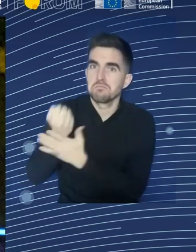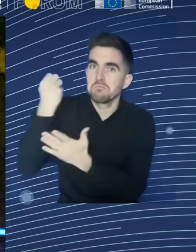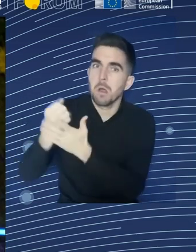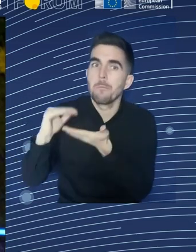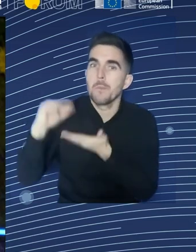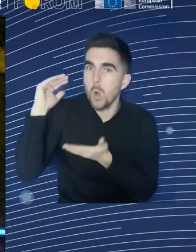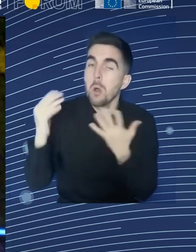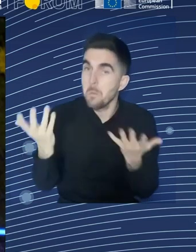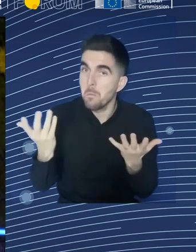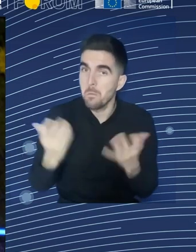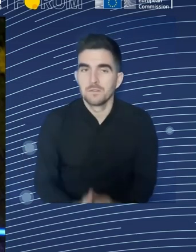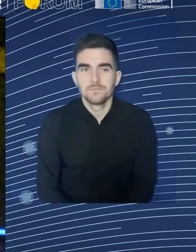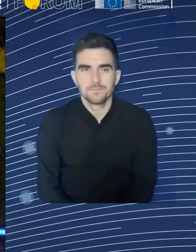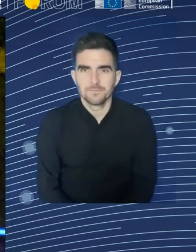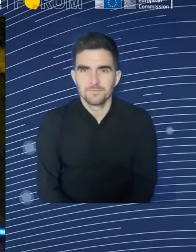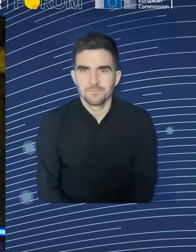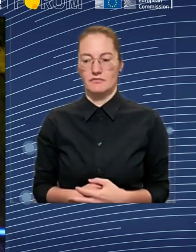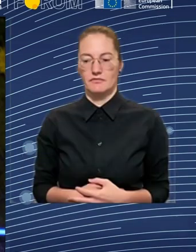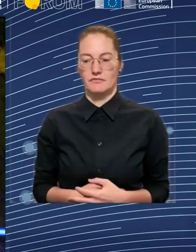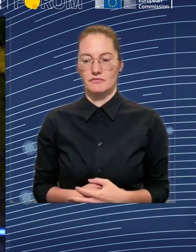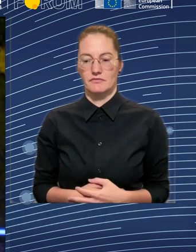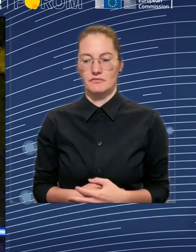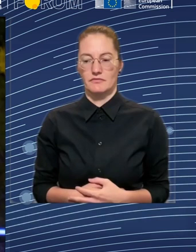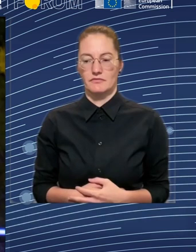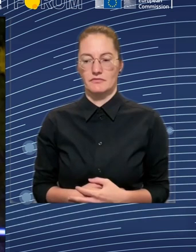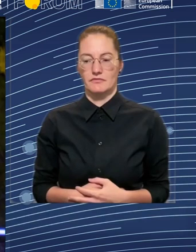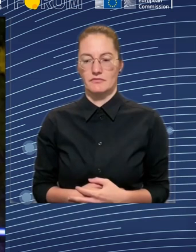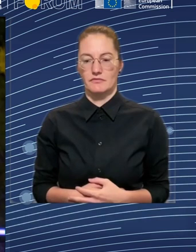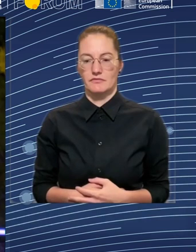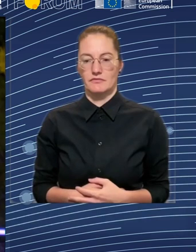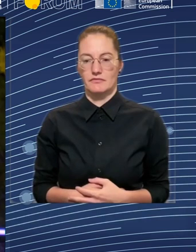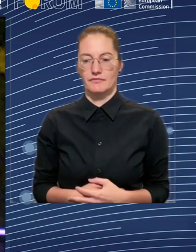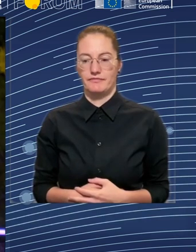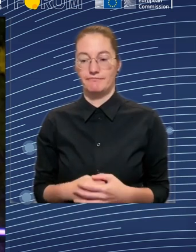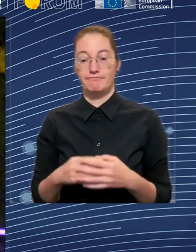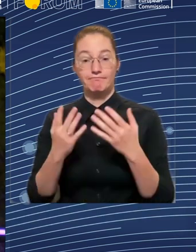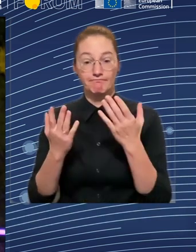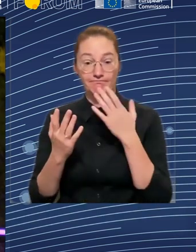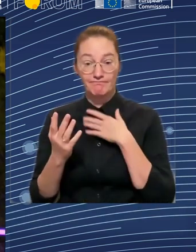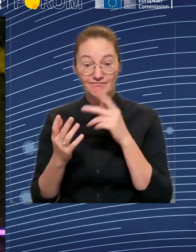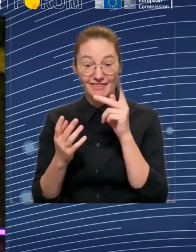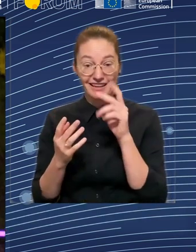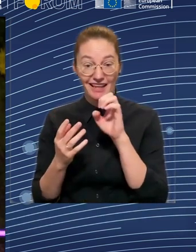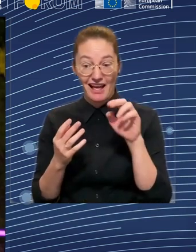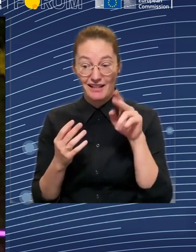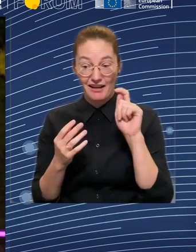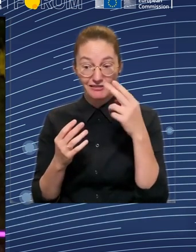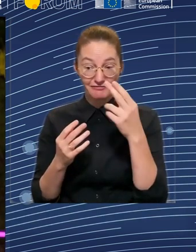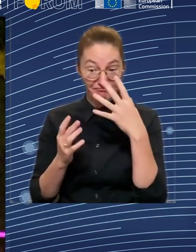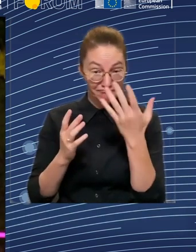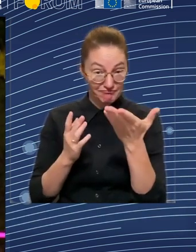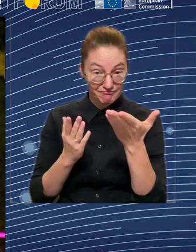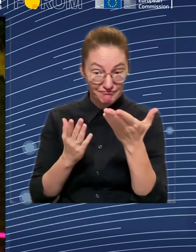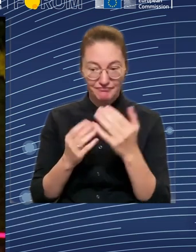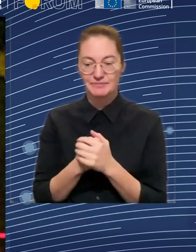But still, in many occupations today, the trend has rather been the opposite. We need to work more than